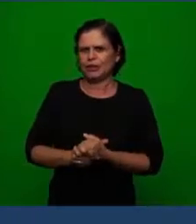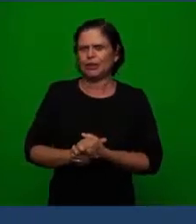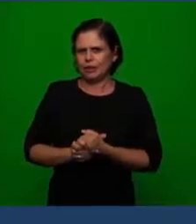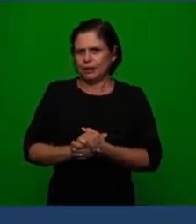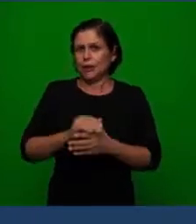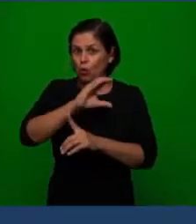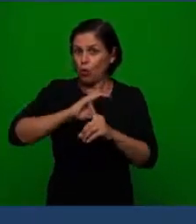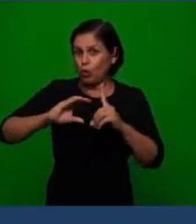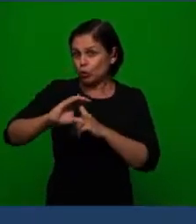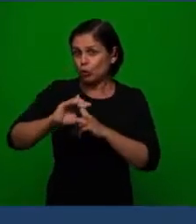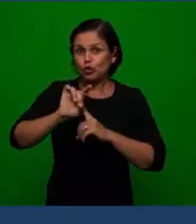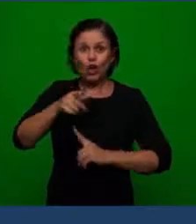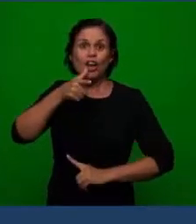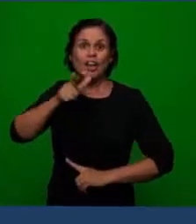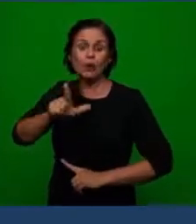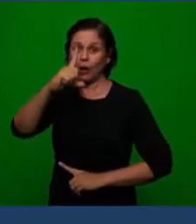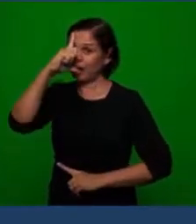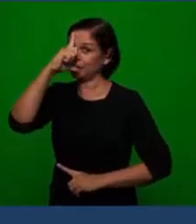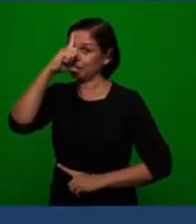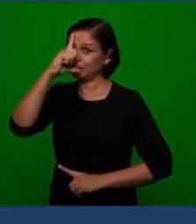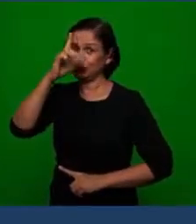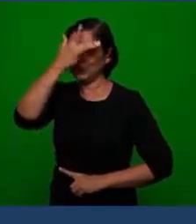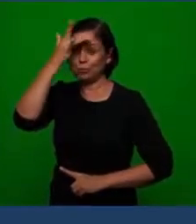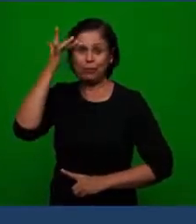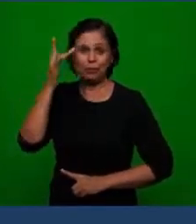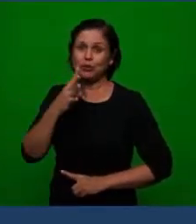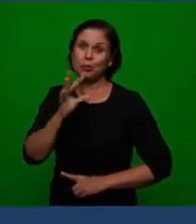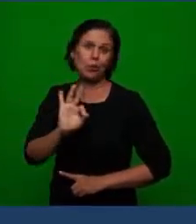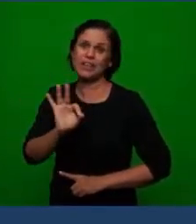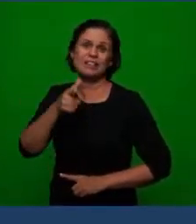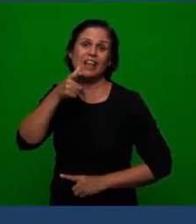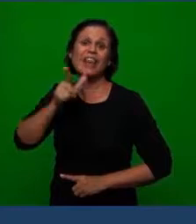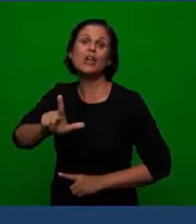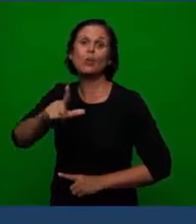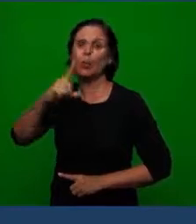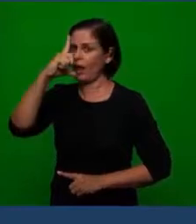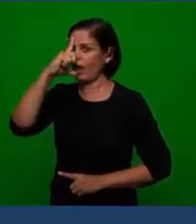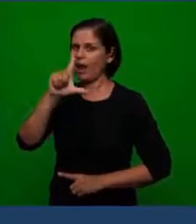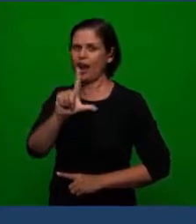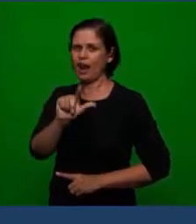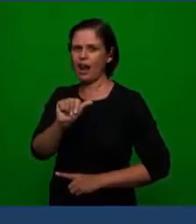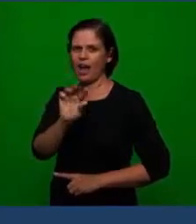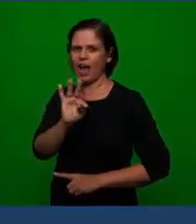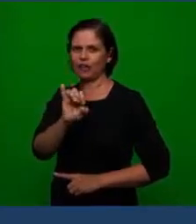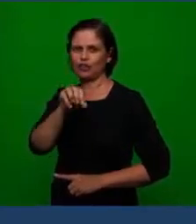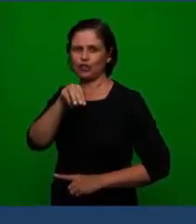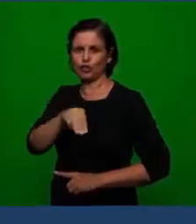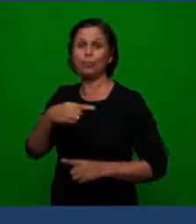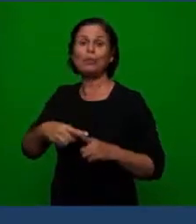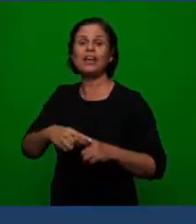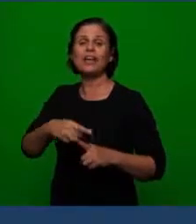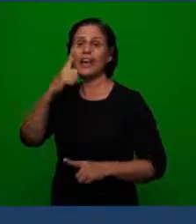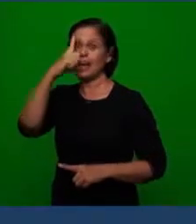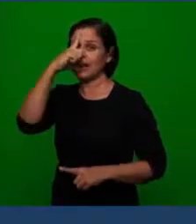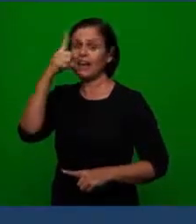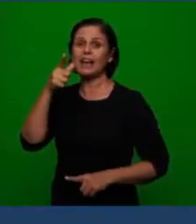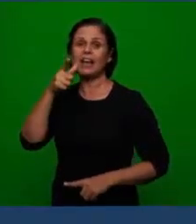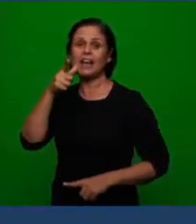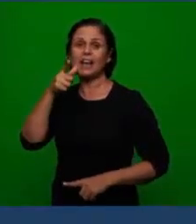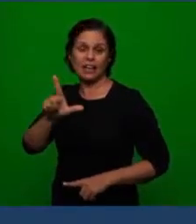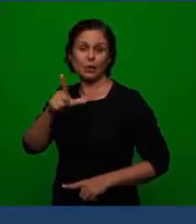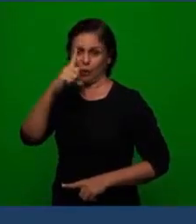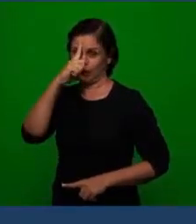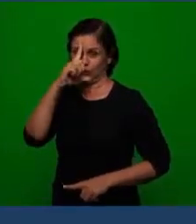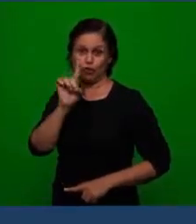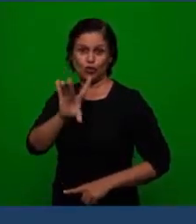the service to bring difficulty to everyone in Latin and why Latin Latin was a language that was spoken